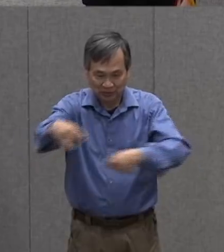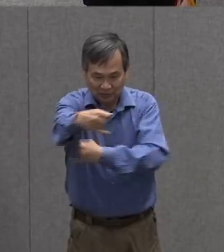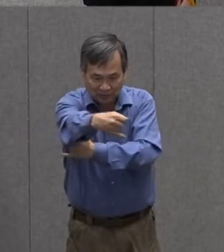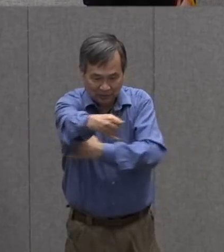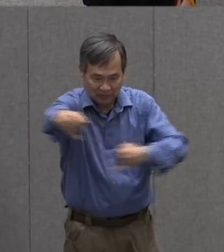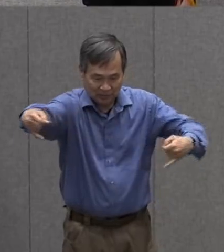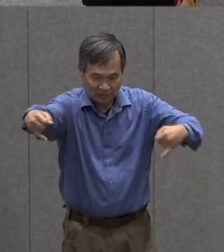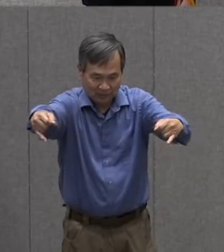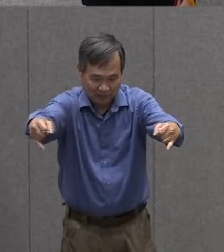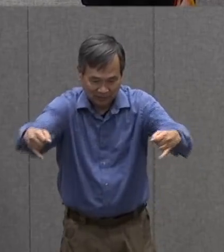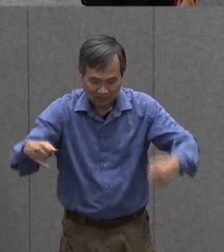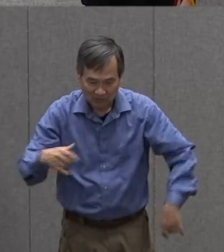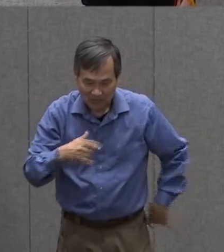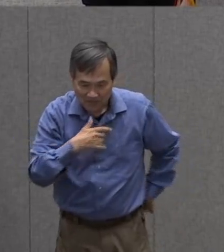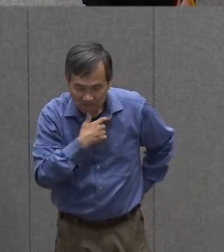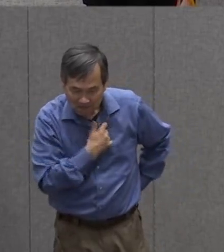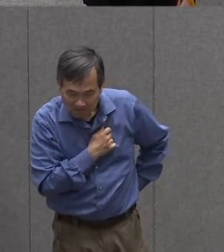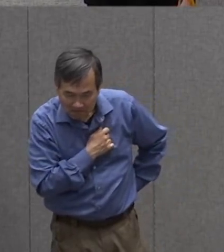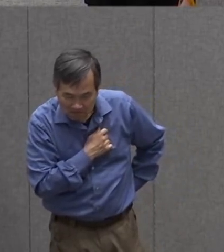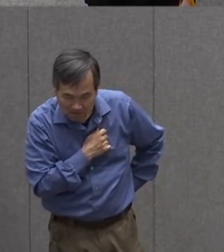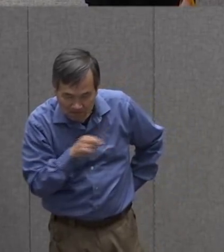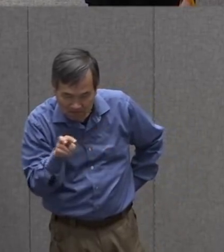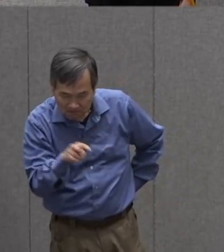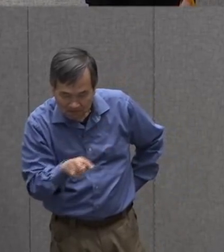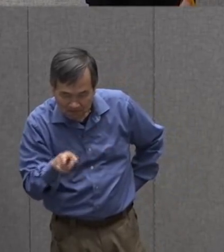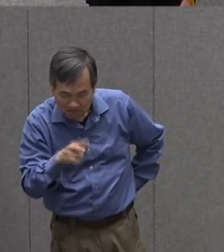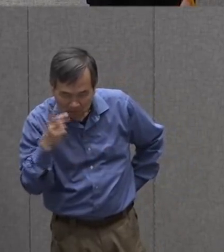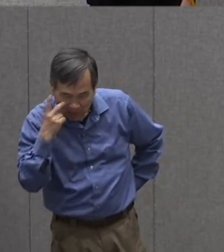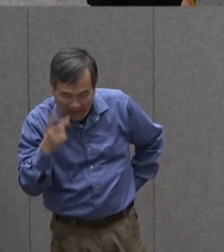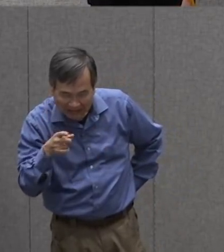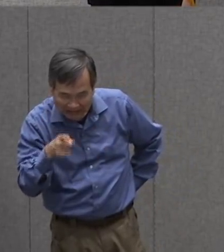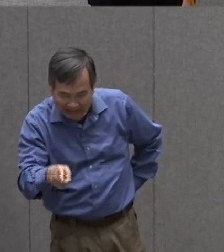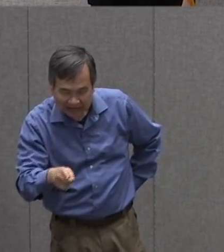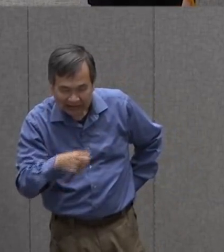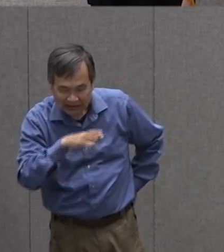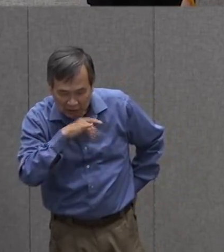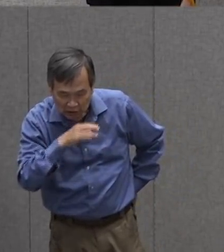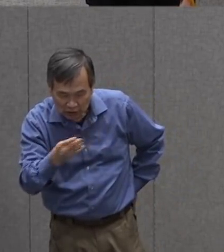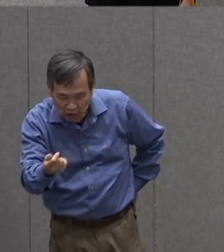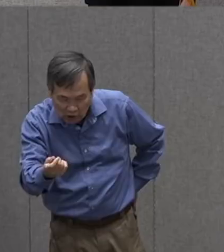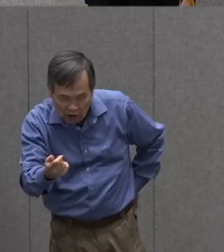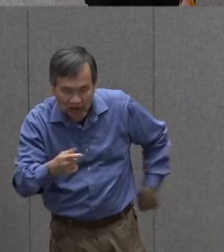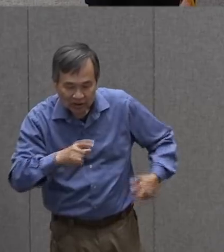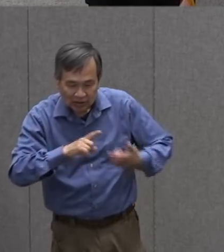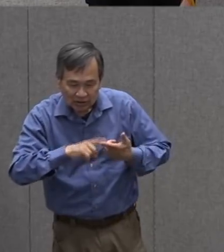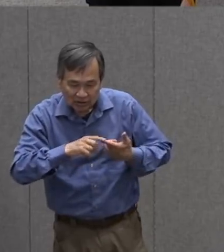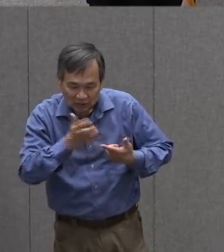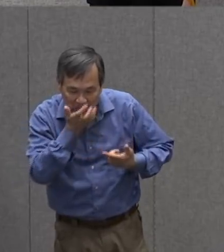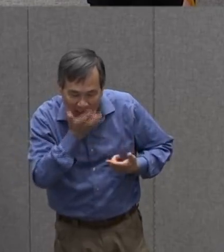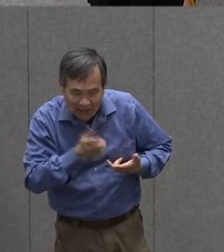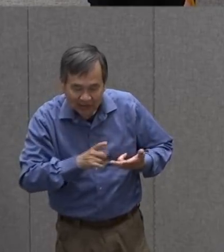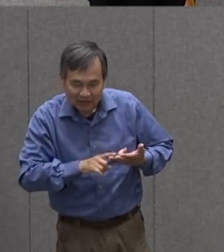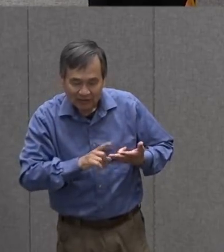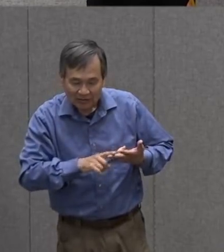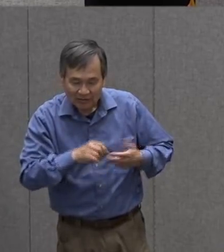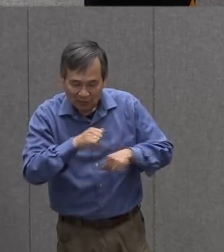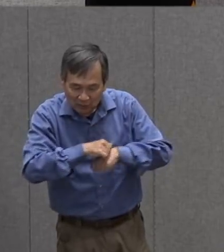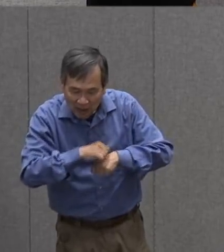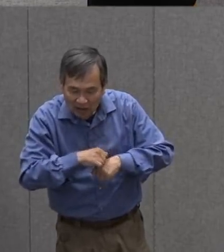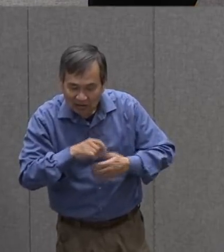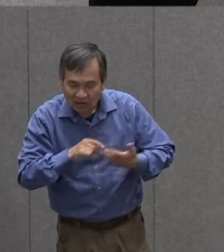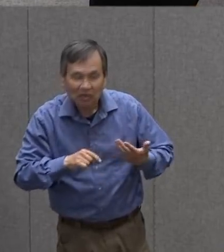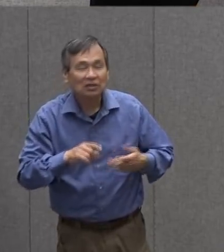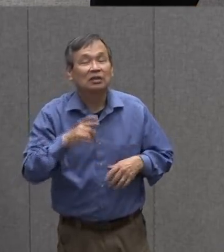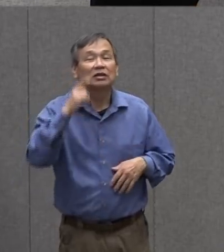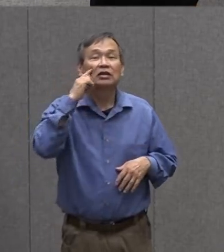and some of sundry things laying around some dirt and whatnot think about what your area is going to look like